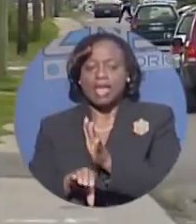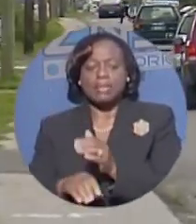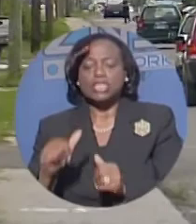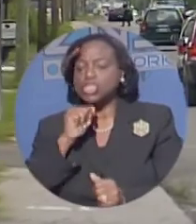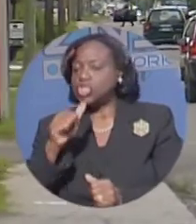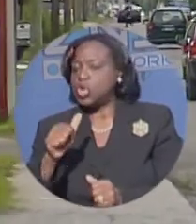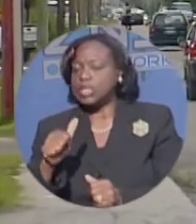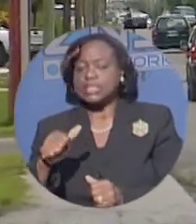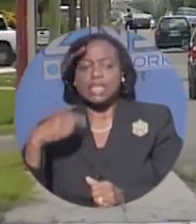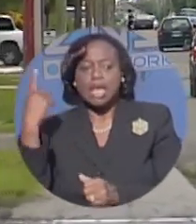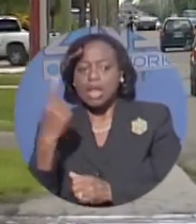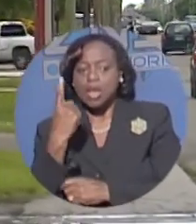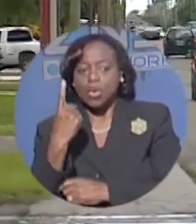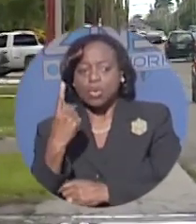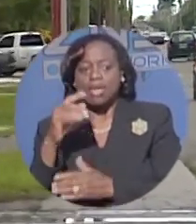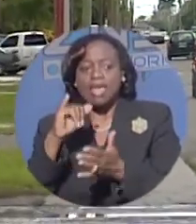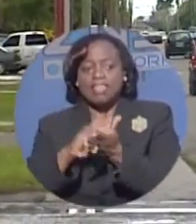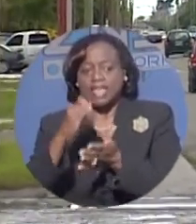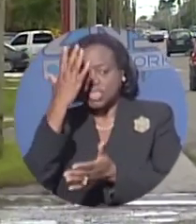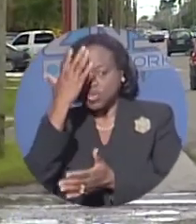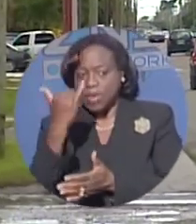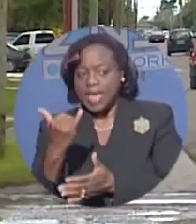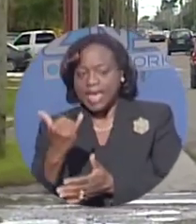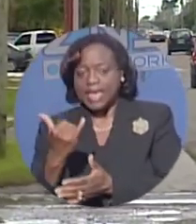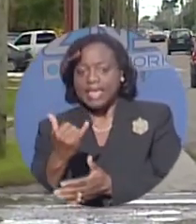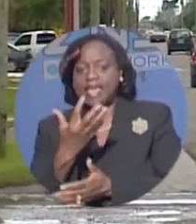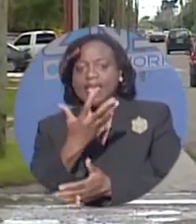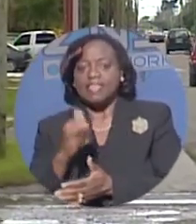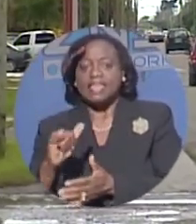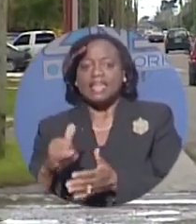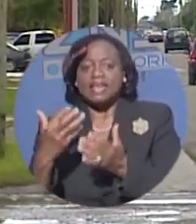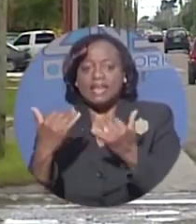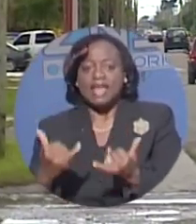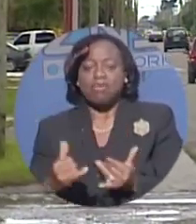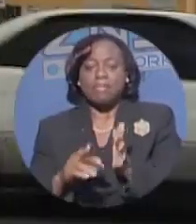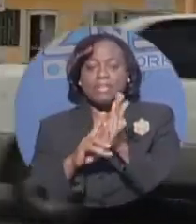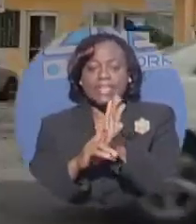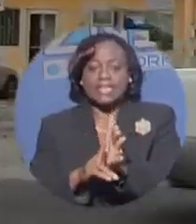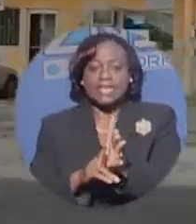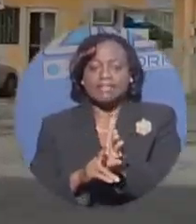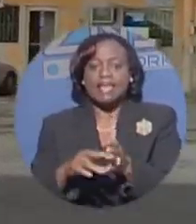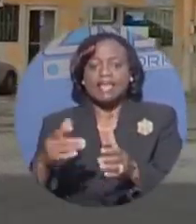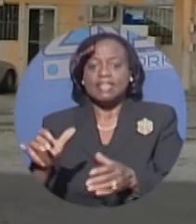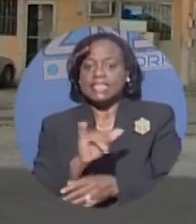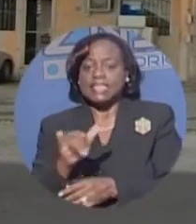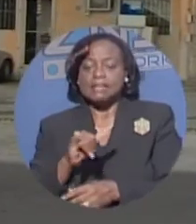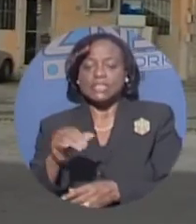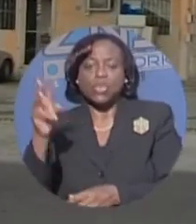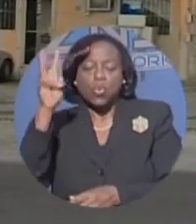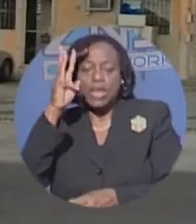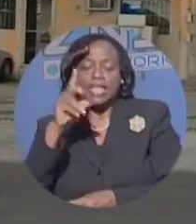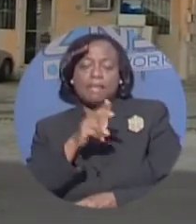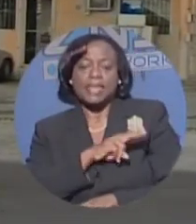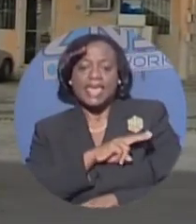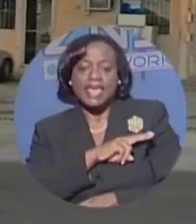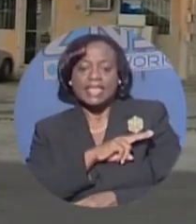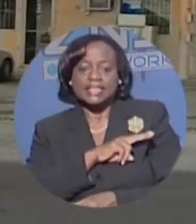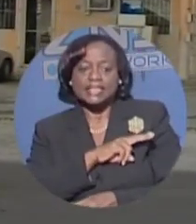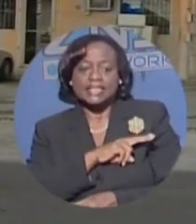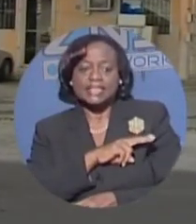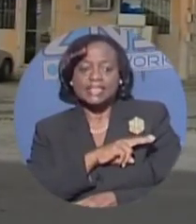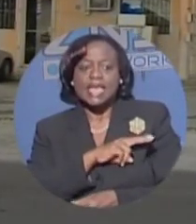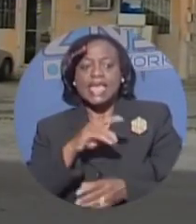That's why Surrett, along with other entrepreneurs and business representatives like William Higgs, manager at Sandy's department store,